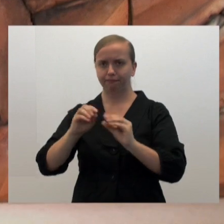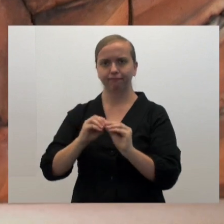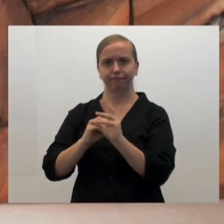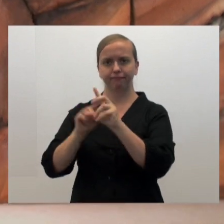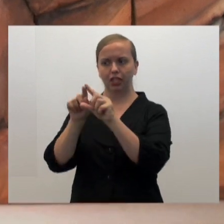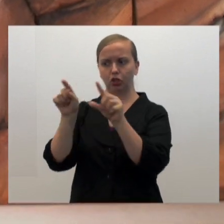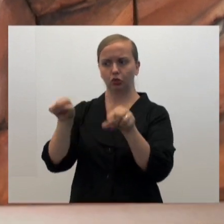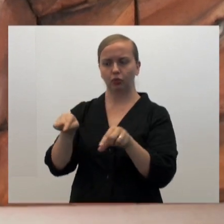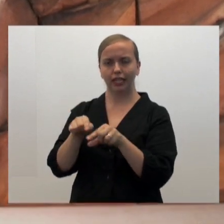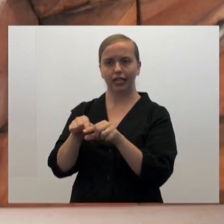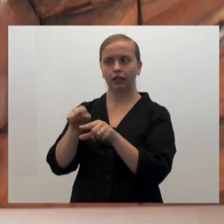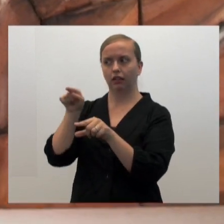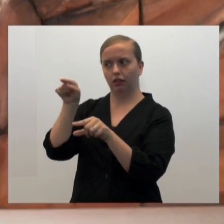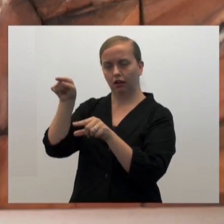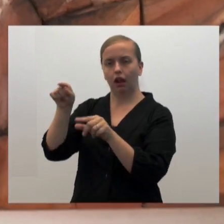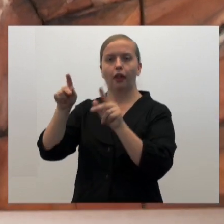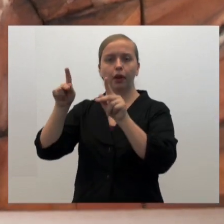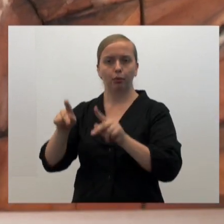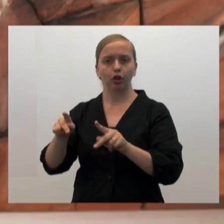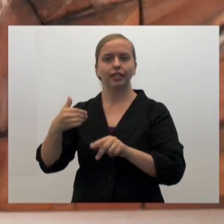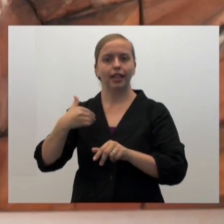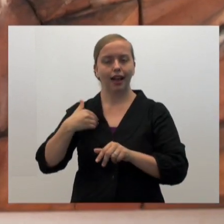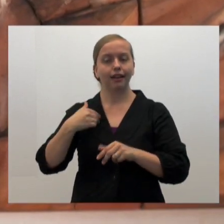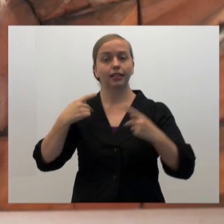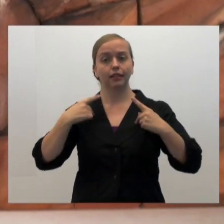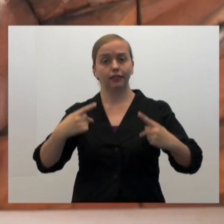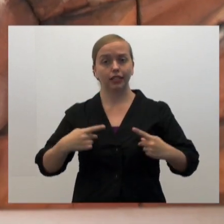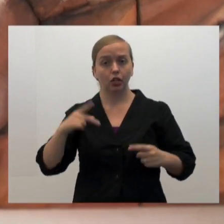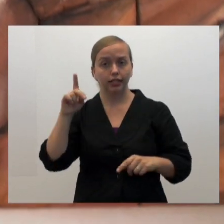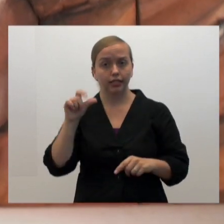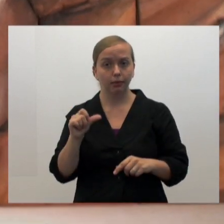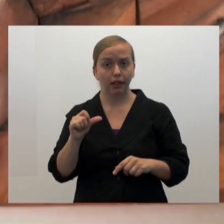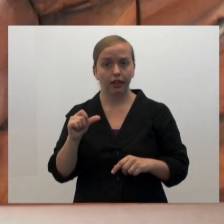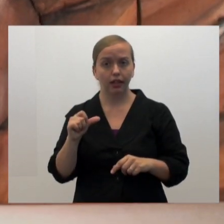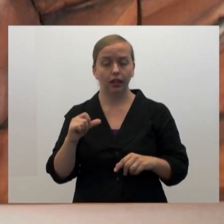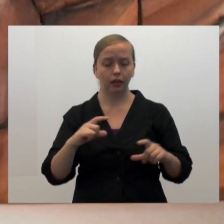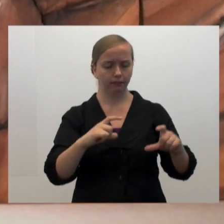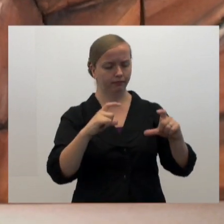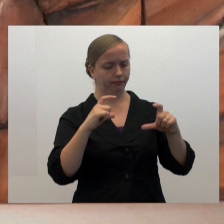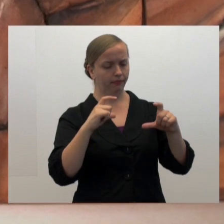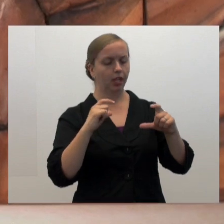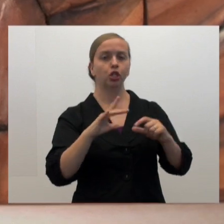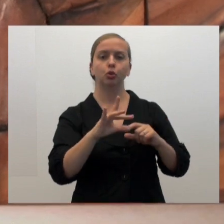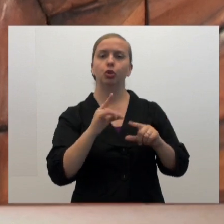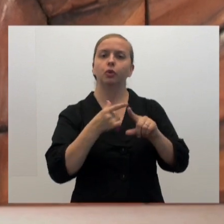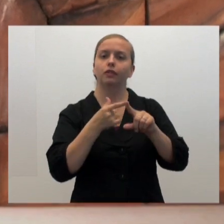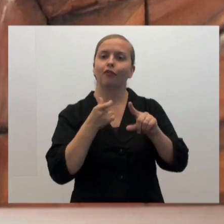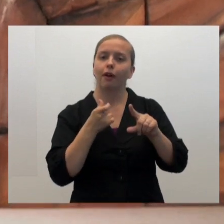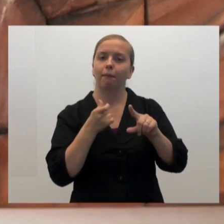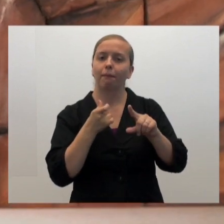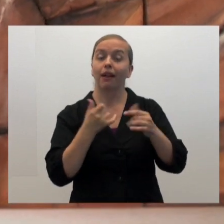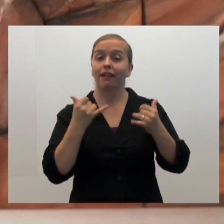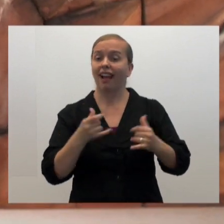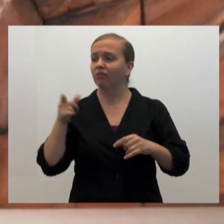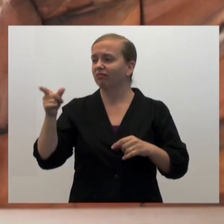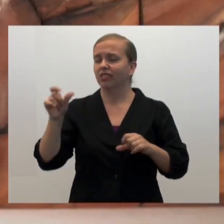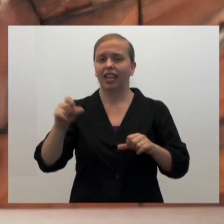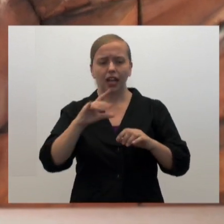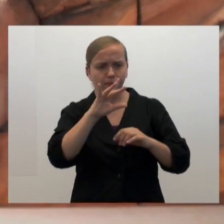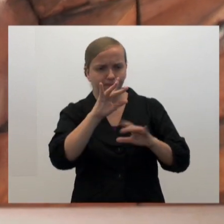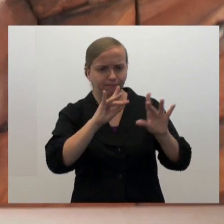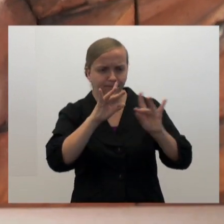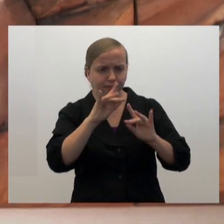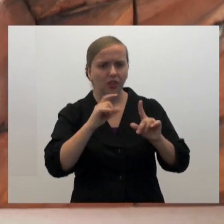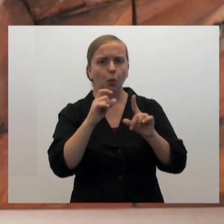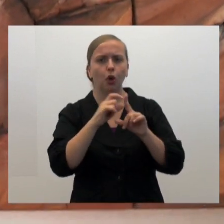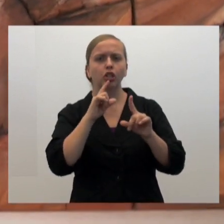And he puts it up on the screen for the person who has the physical disability to choose from. So now